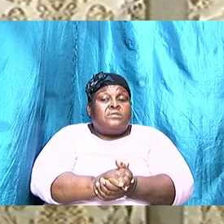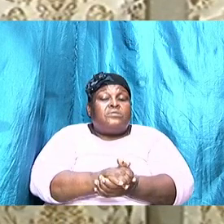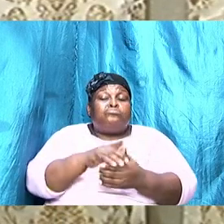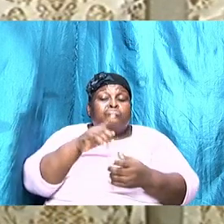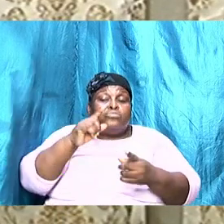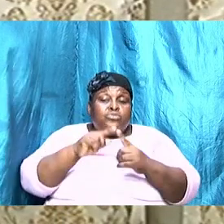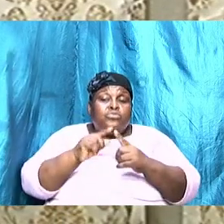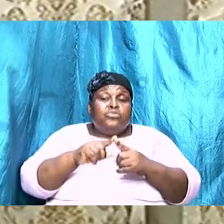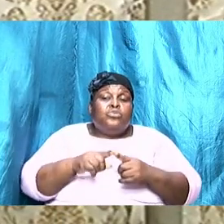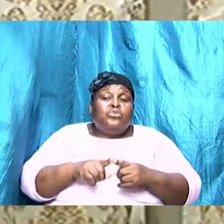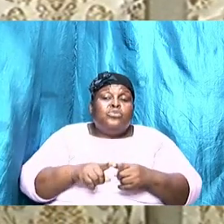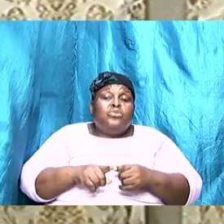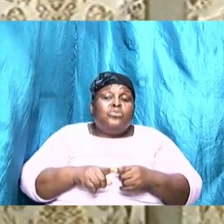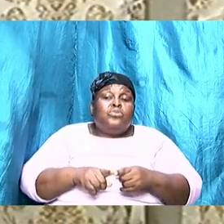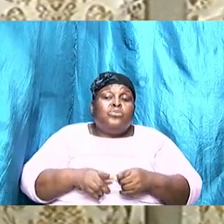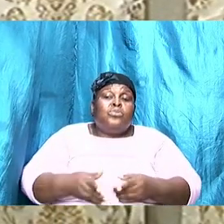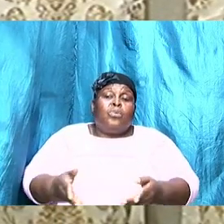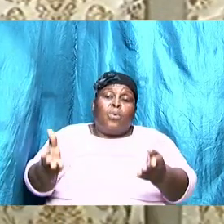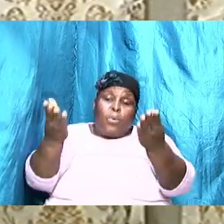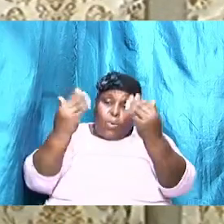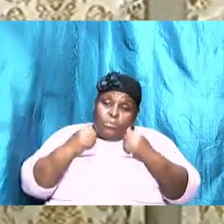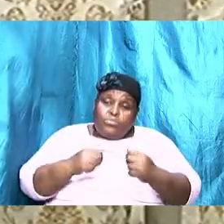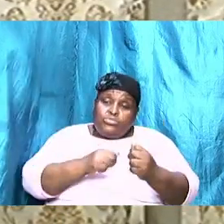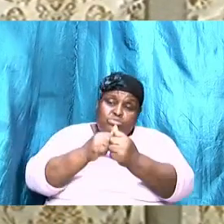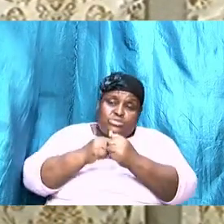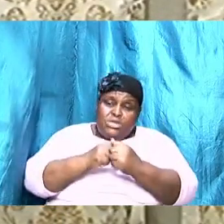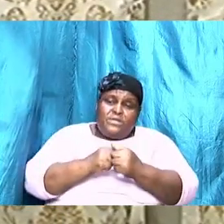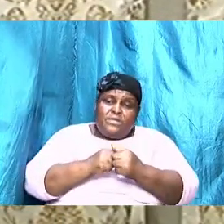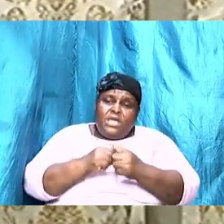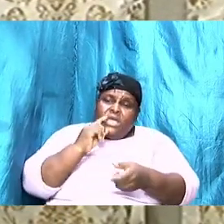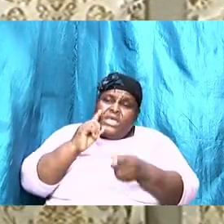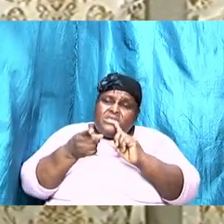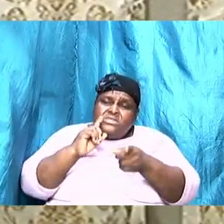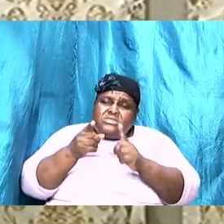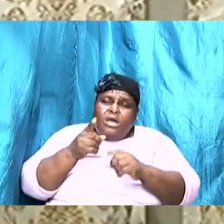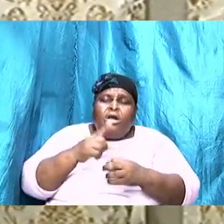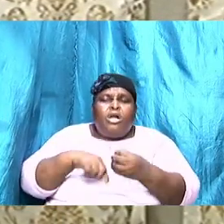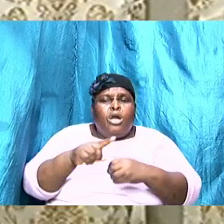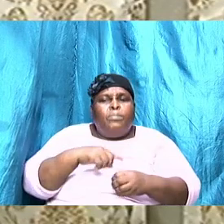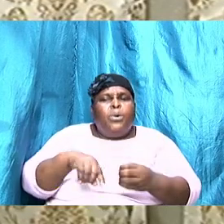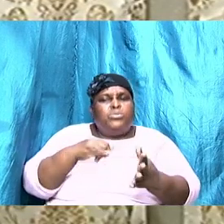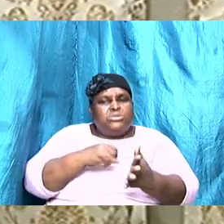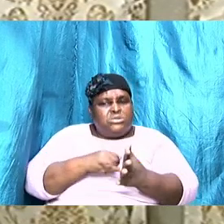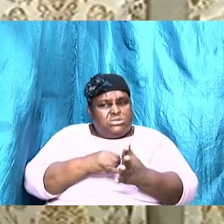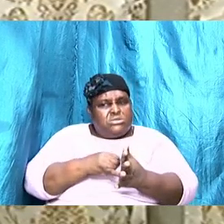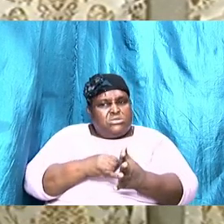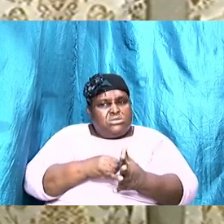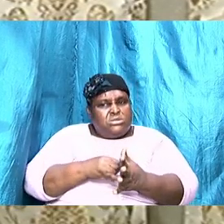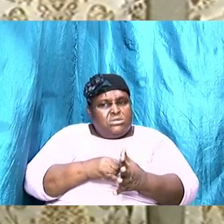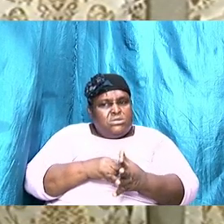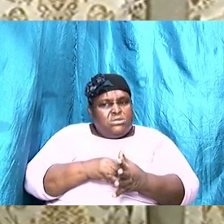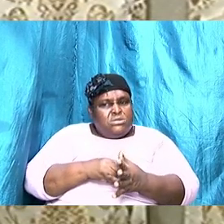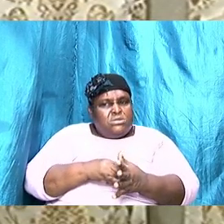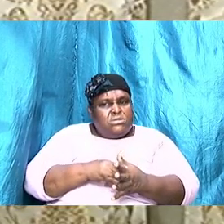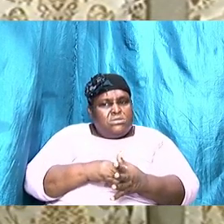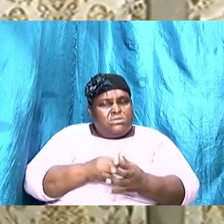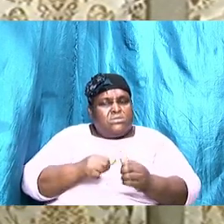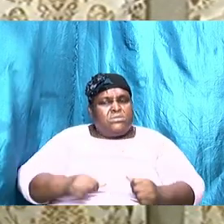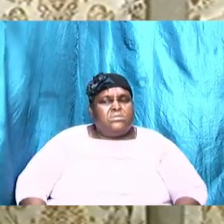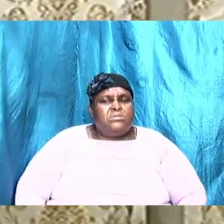count the cost but if we are going to count the cost and this is the principle counting the cost